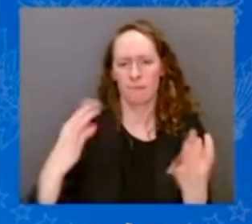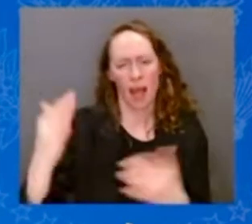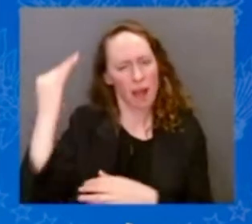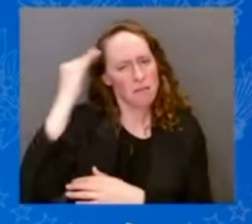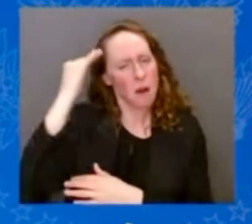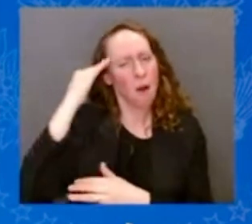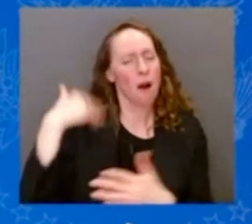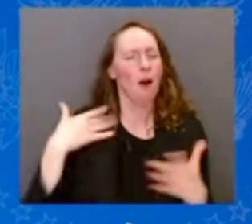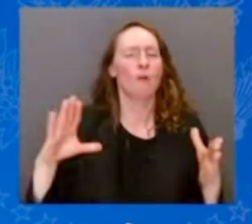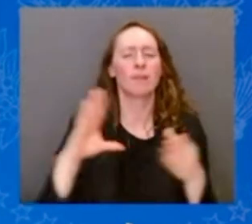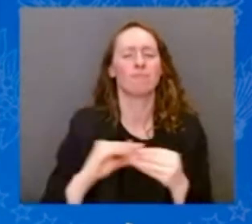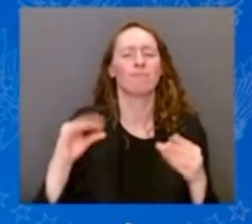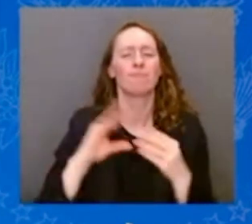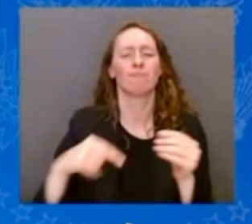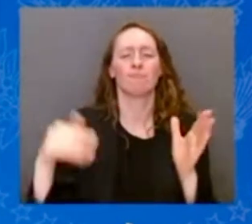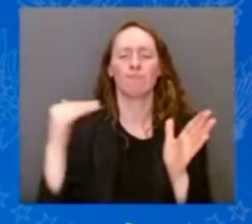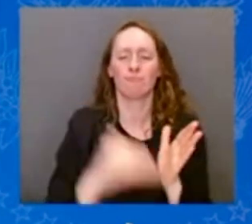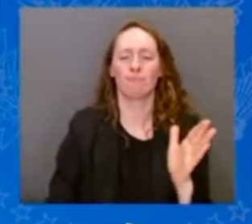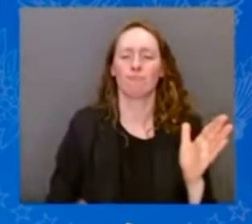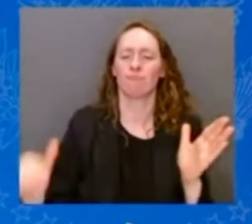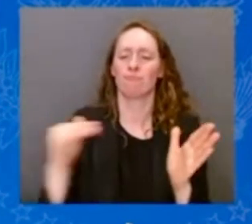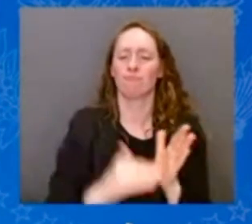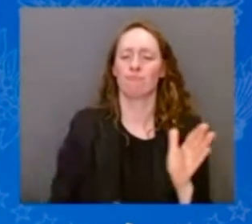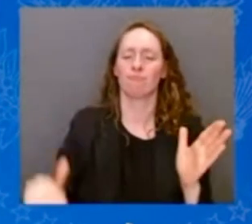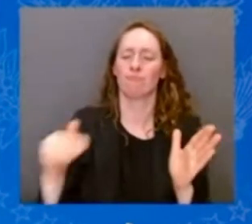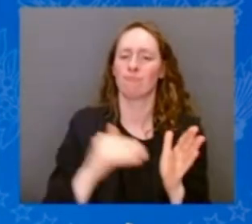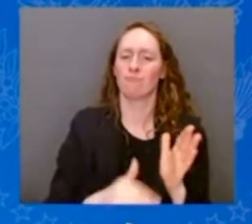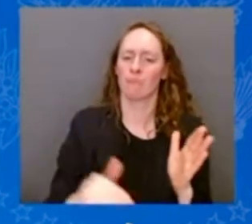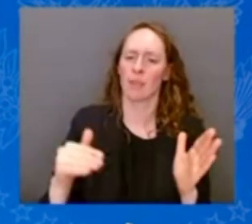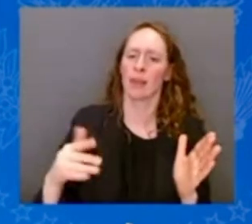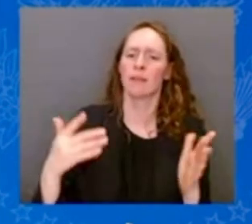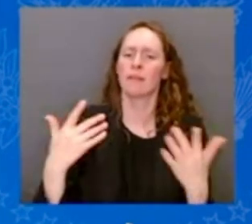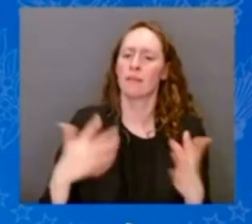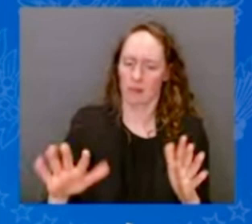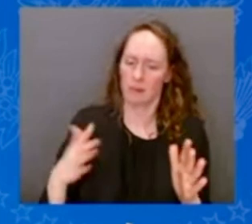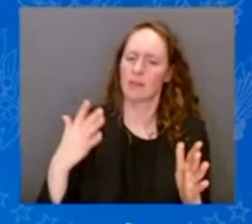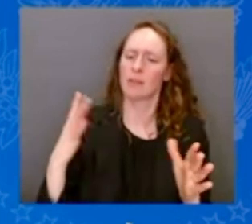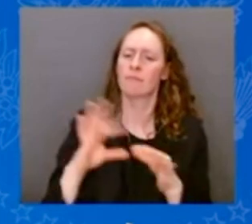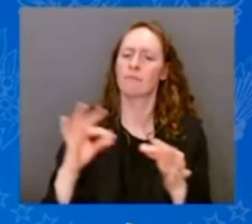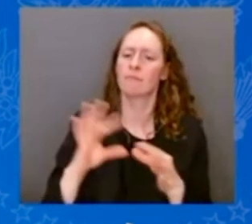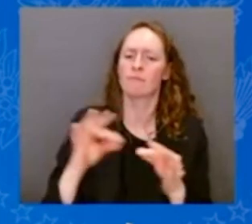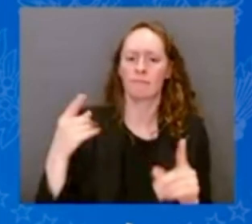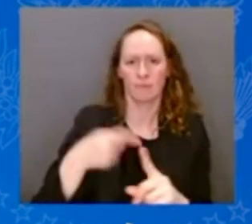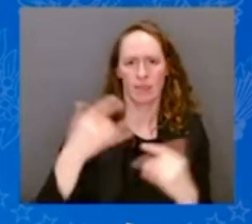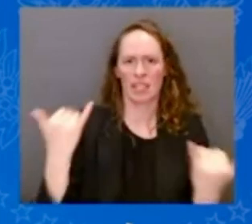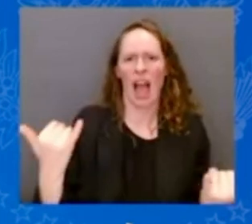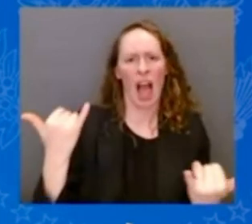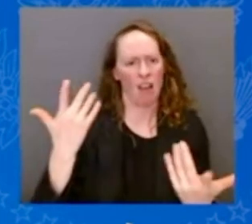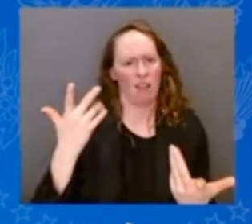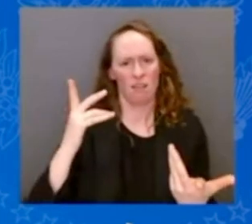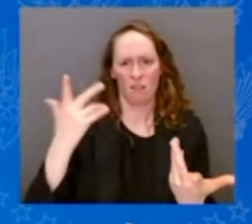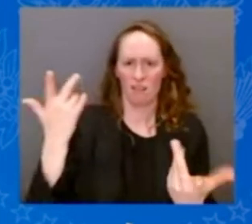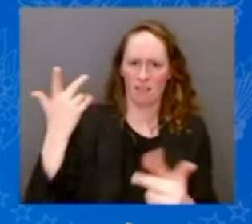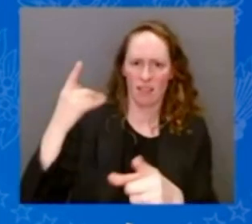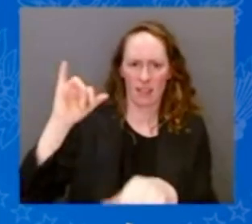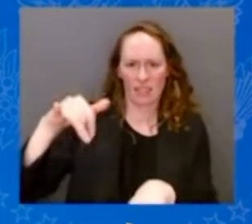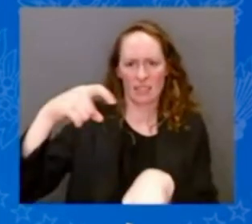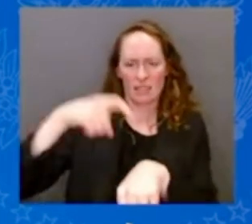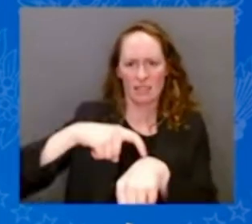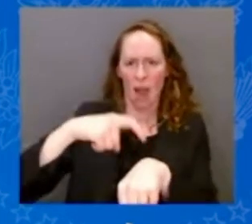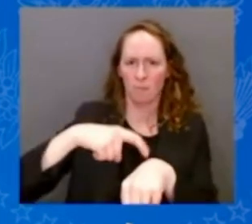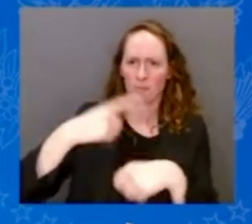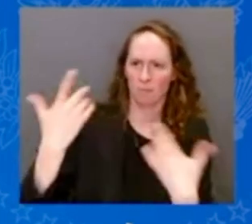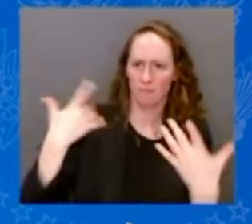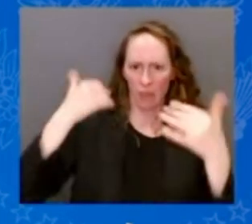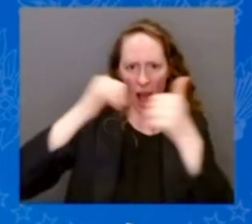the world's at an inflection point. You're going to see things that are going to, next three to five years, in the last three or four or five